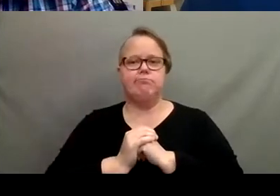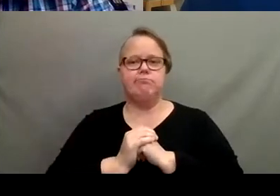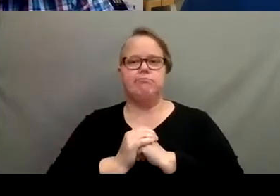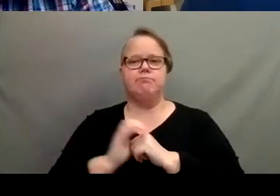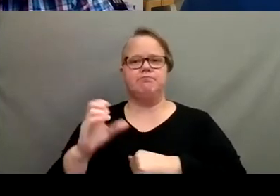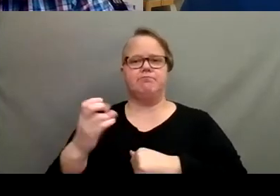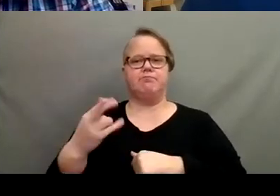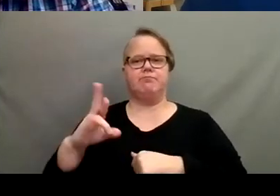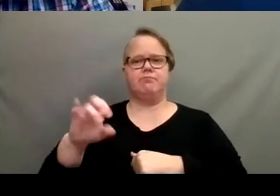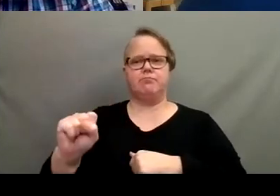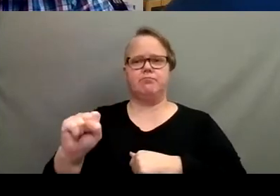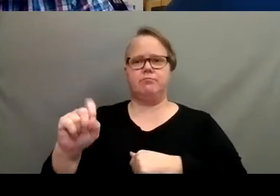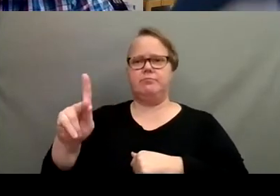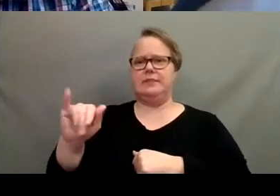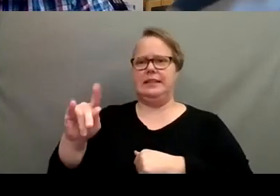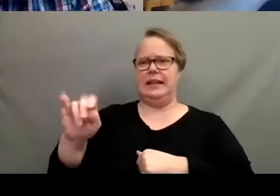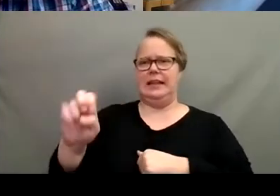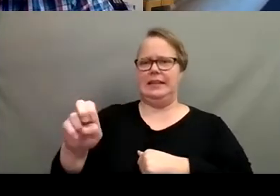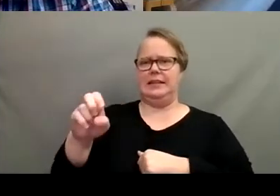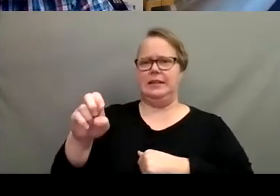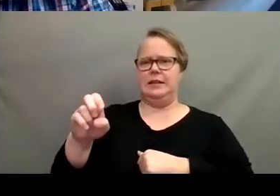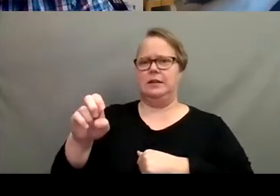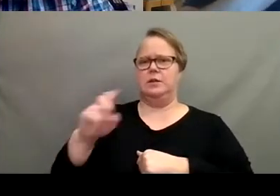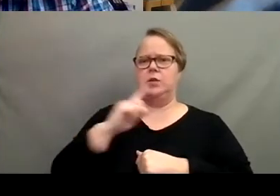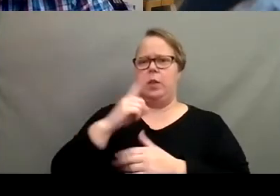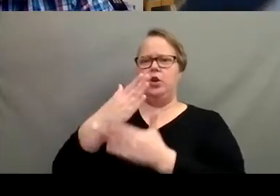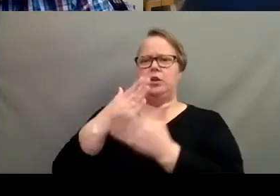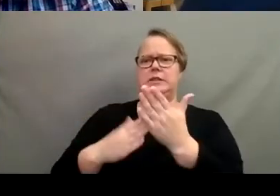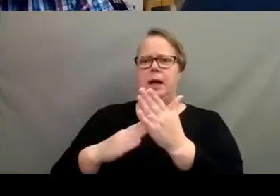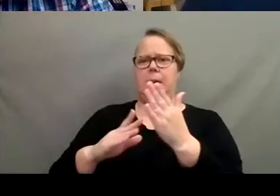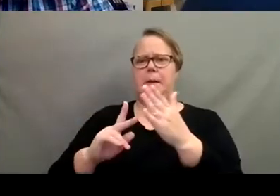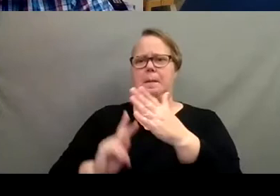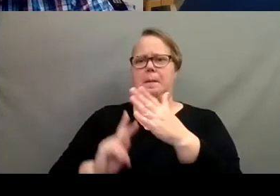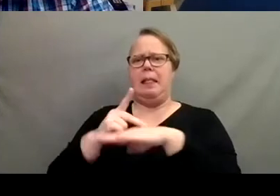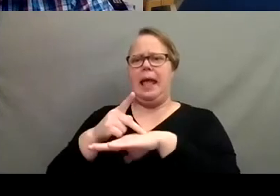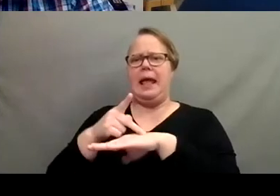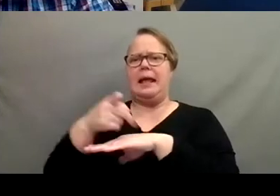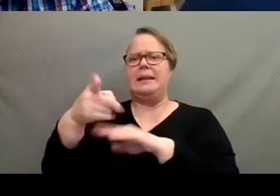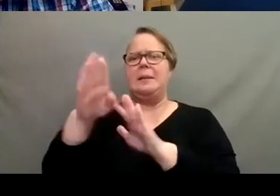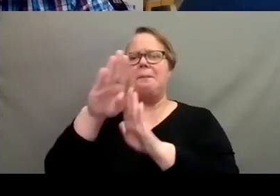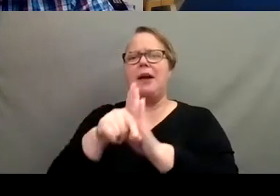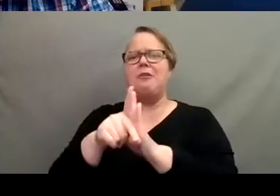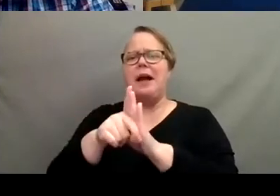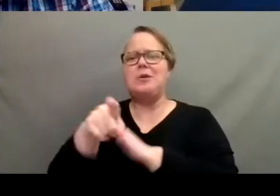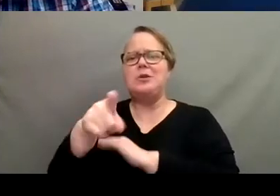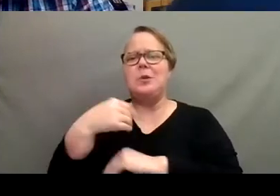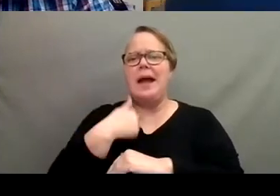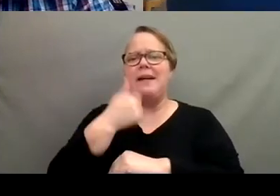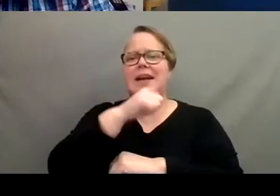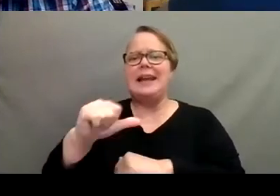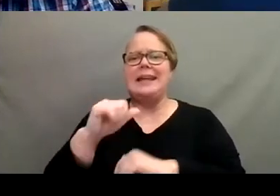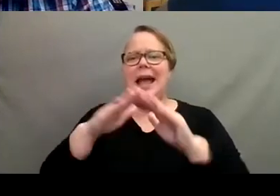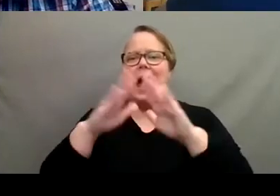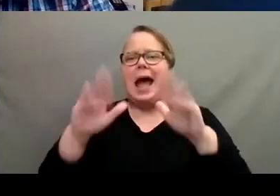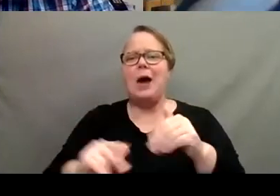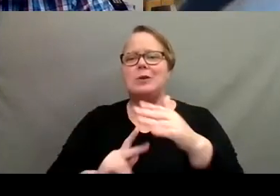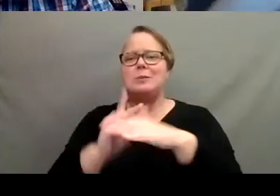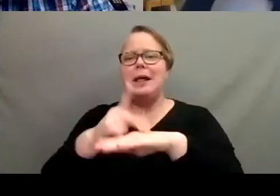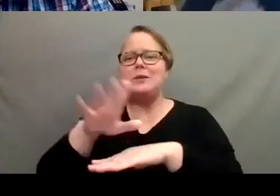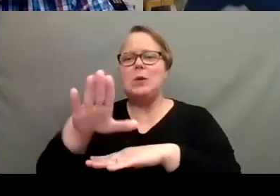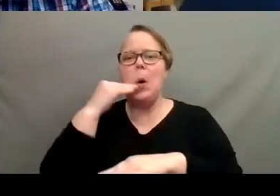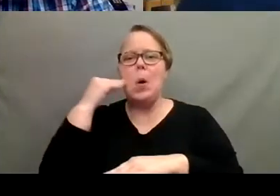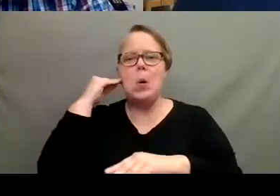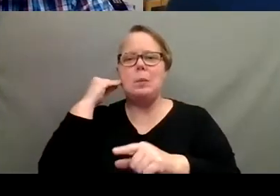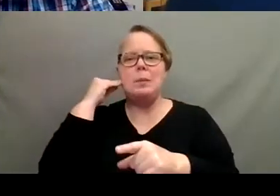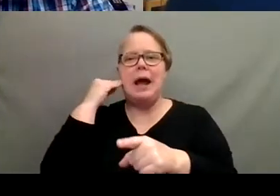And Katie, are you, you got any, there's some plant back there in the background. I saw that. You got any houseplants, uh, at your home now? I know